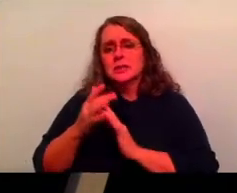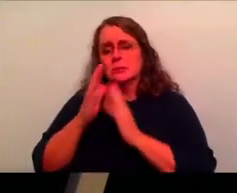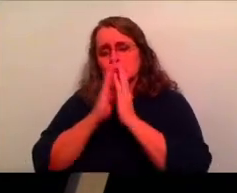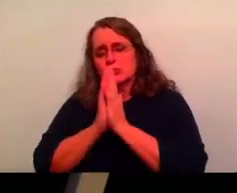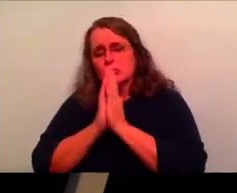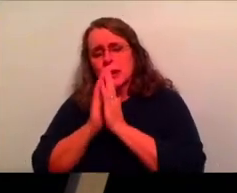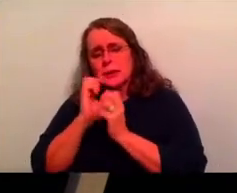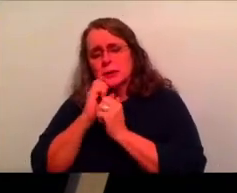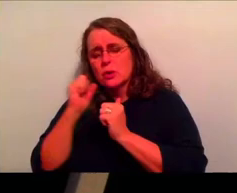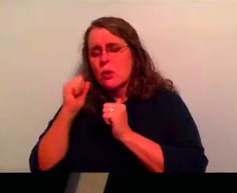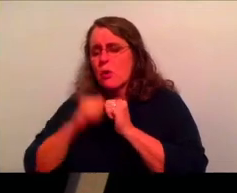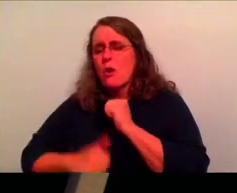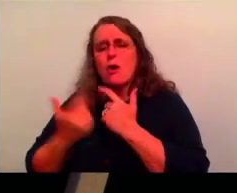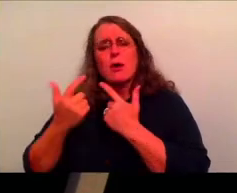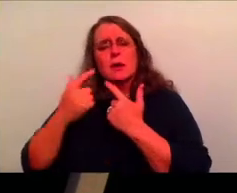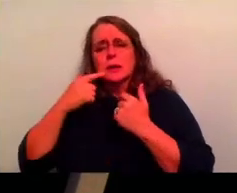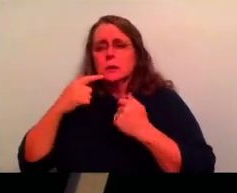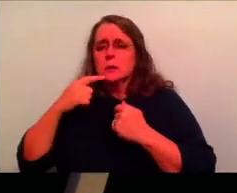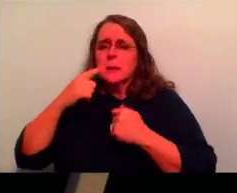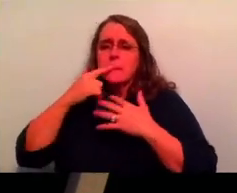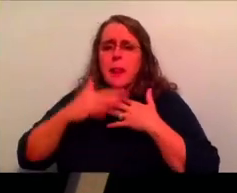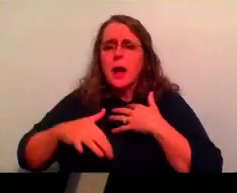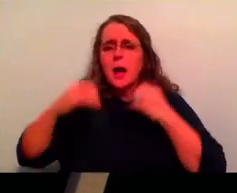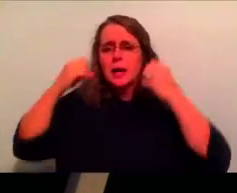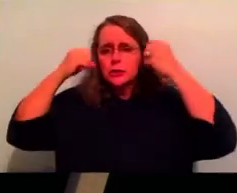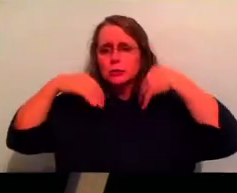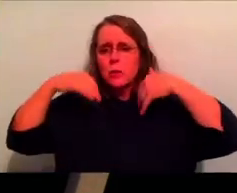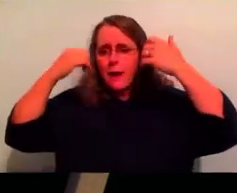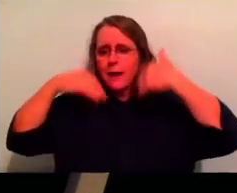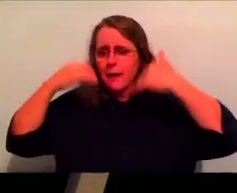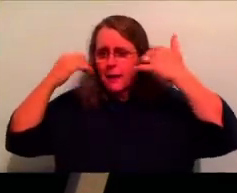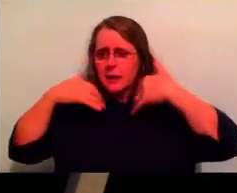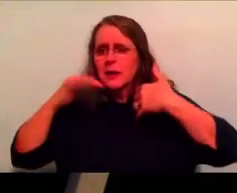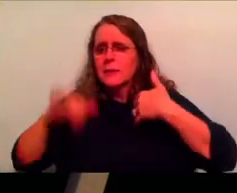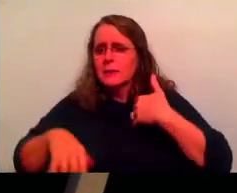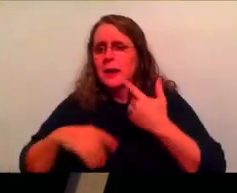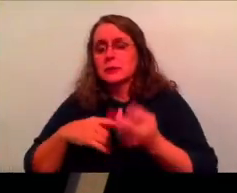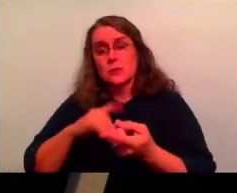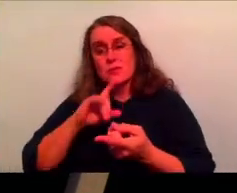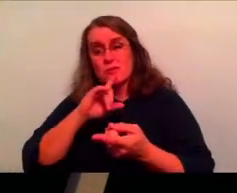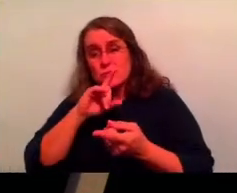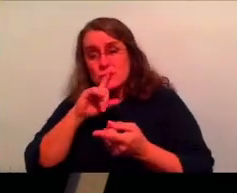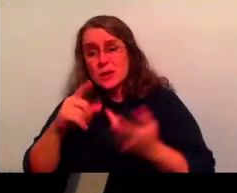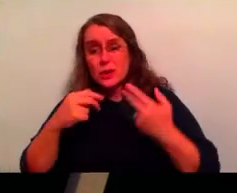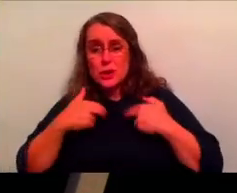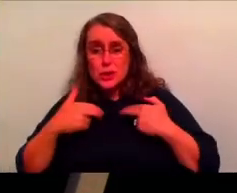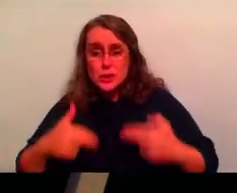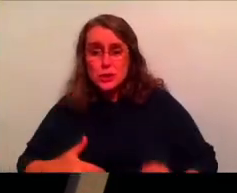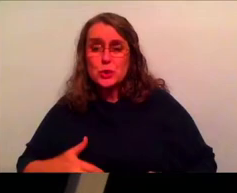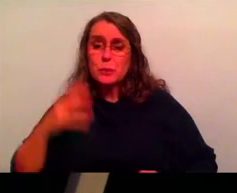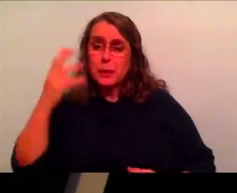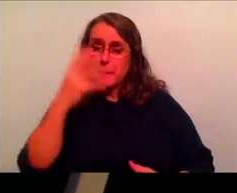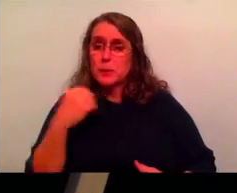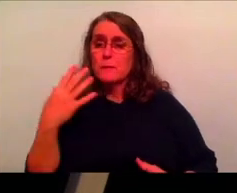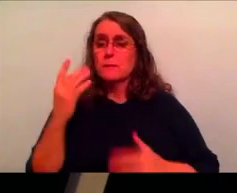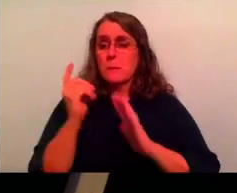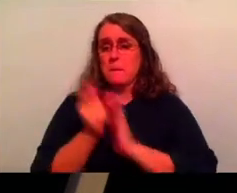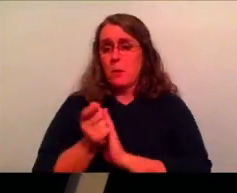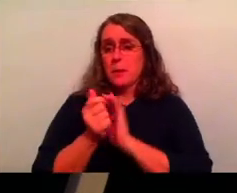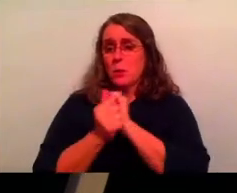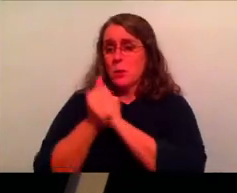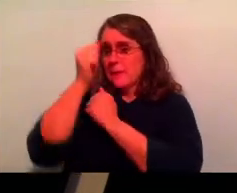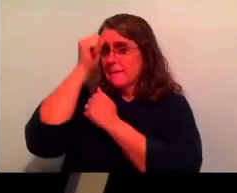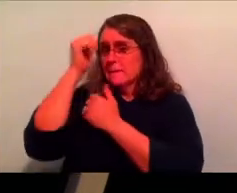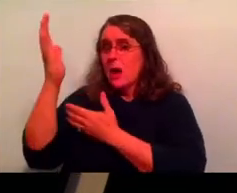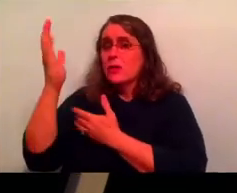was experiencing, the stress he was going through, just unimaginable, right? And so he, he has a very real human and beautiful moment with his father. And he says, Hey